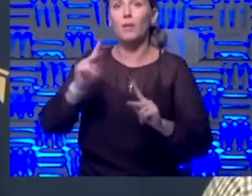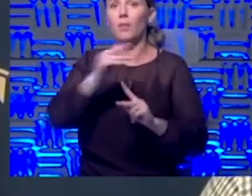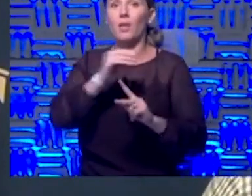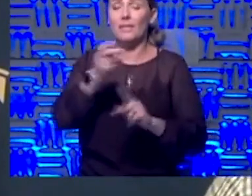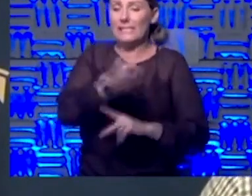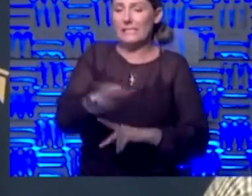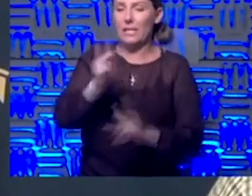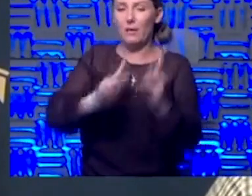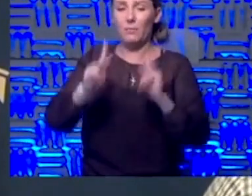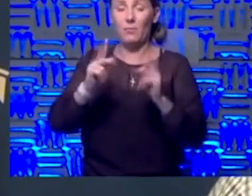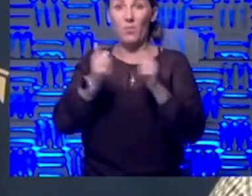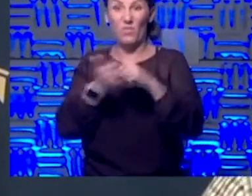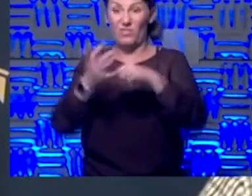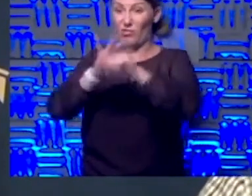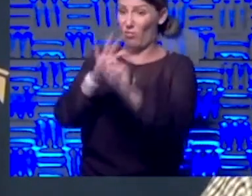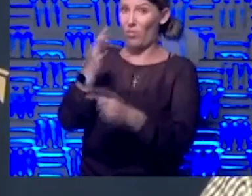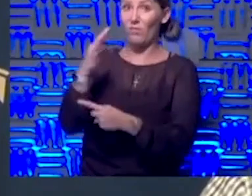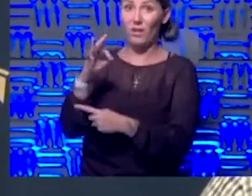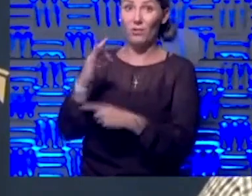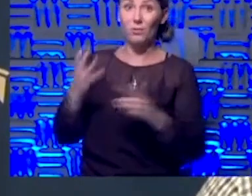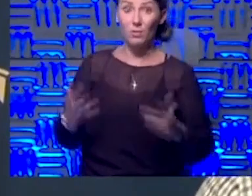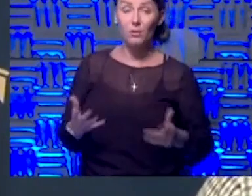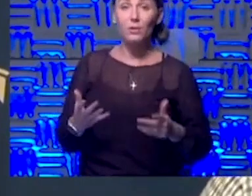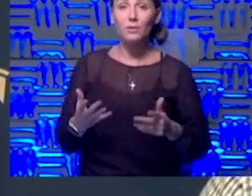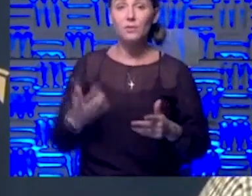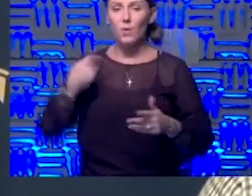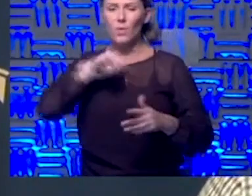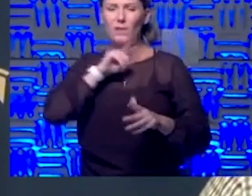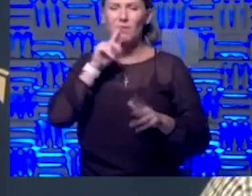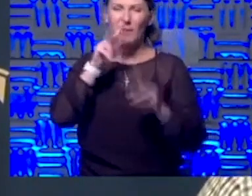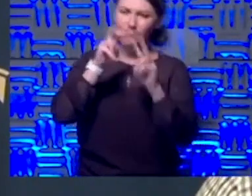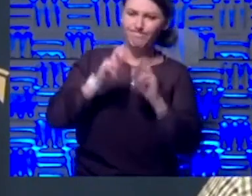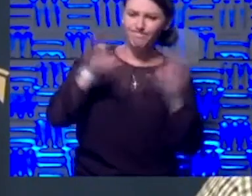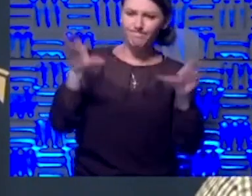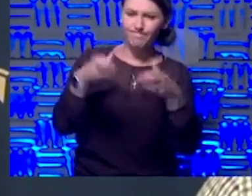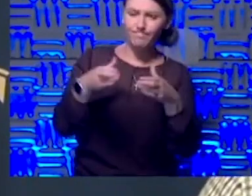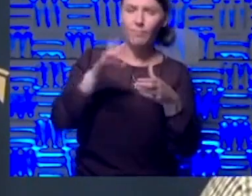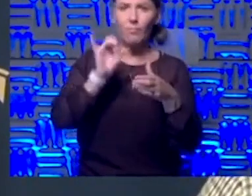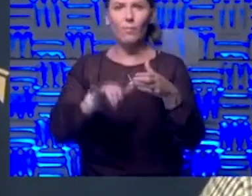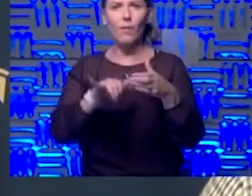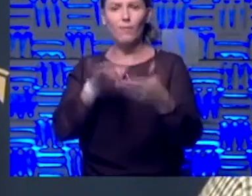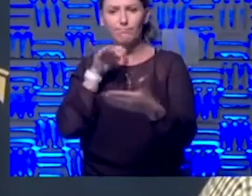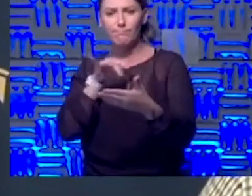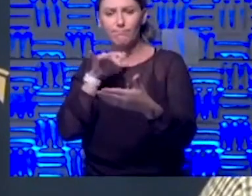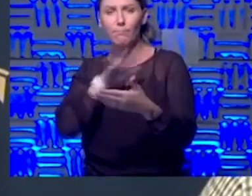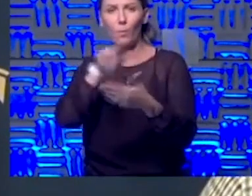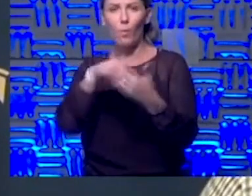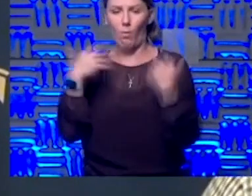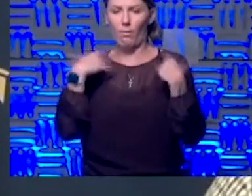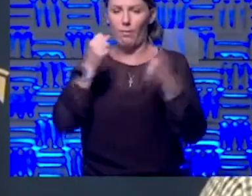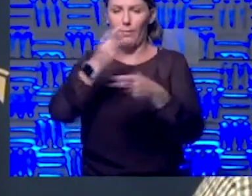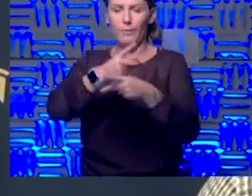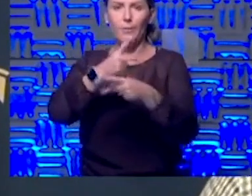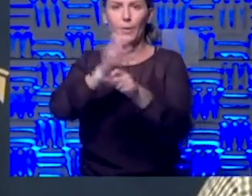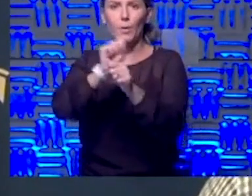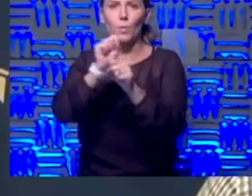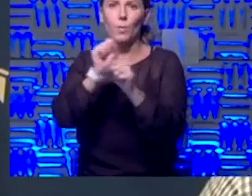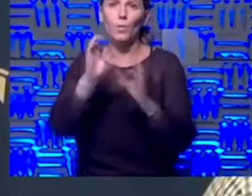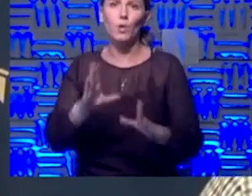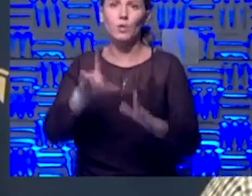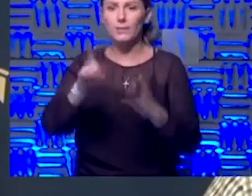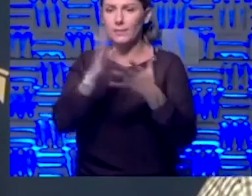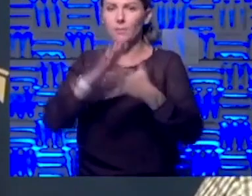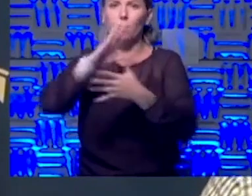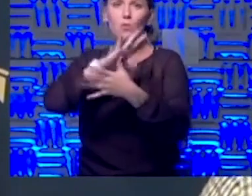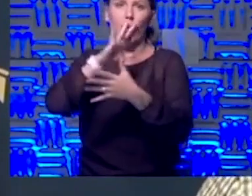people with coronavirus. So I think we can look at that to see that all health care workers need to be able to be prioritized